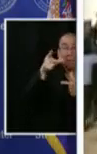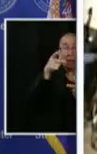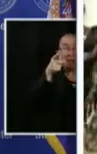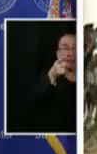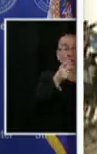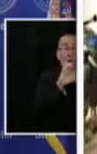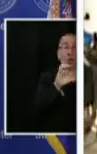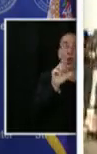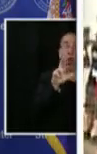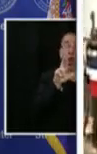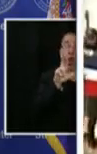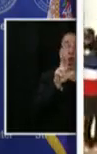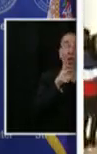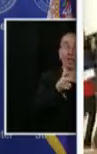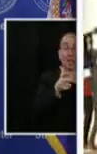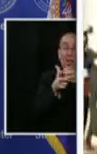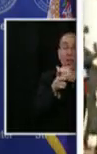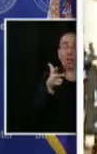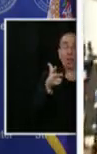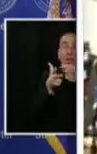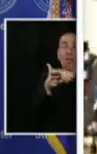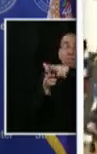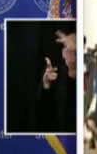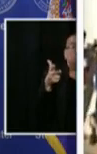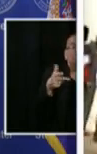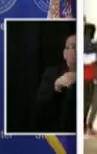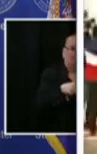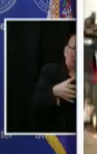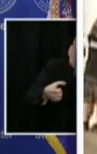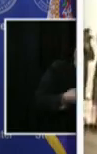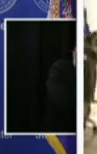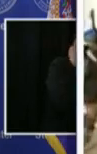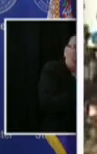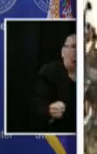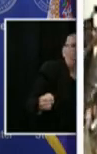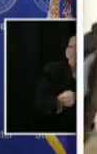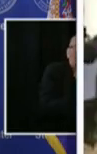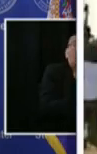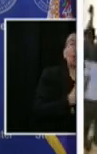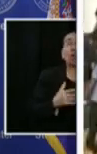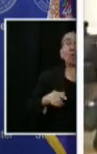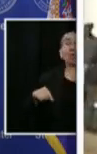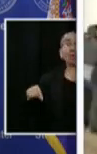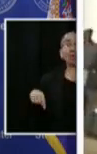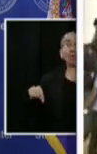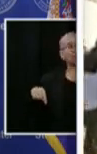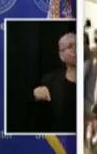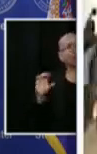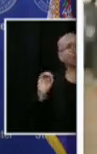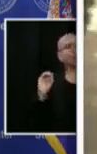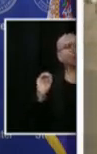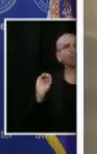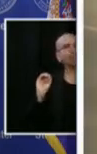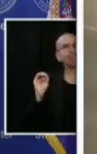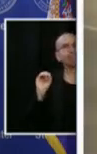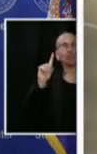peaceful protesters in Minneapolis and St. Paul protected this person even after what we saw